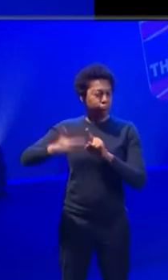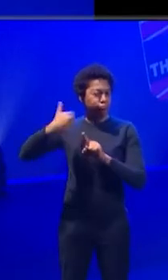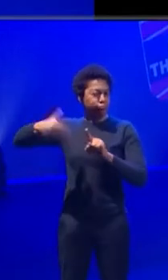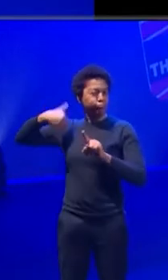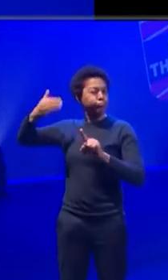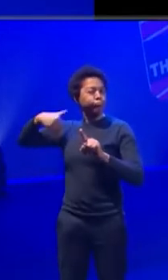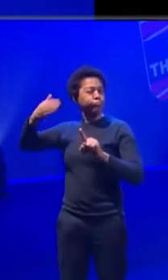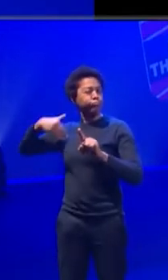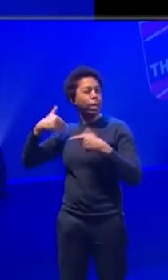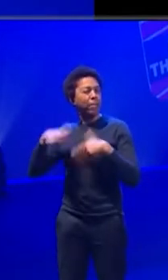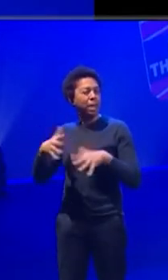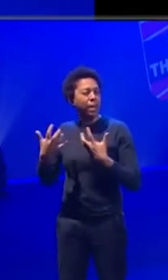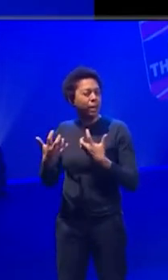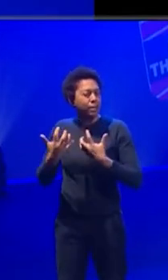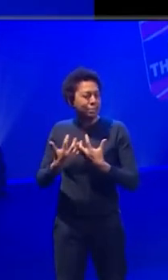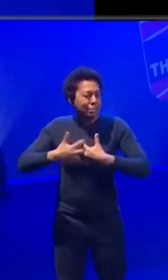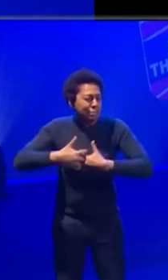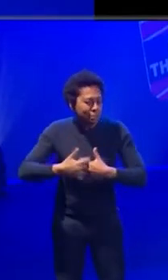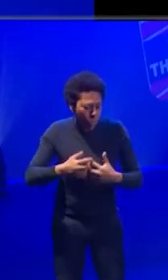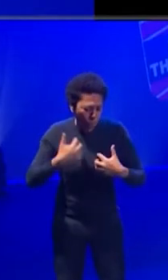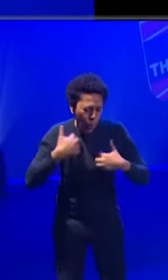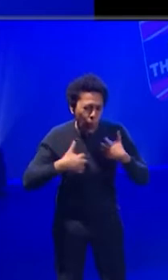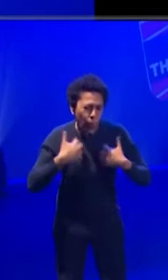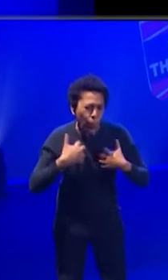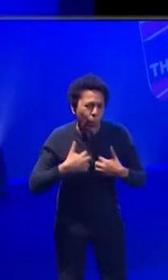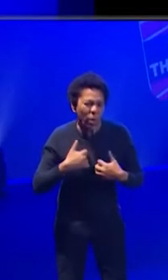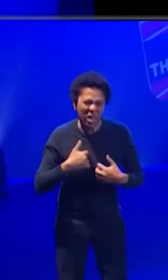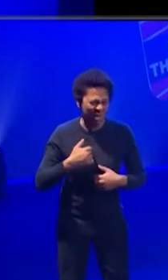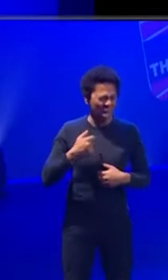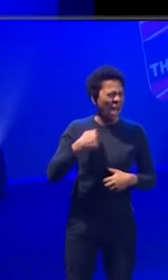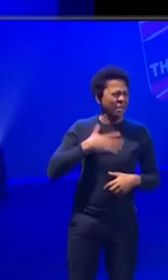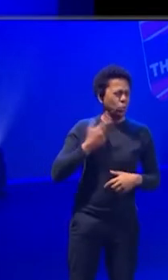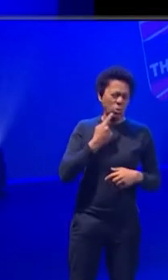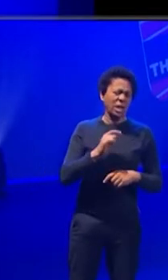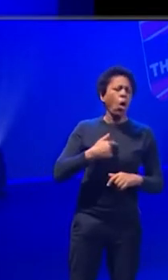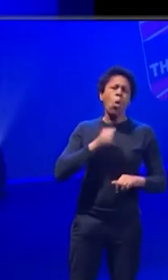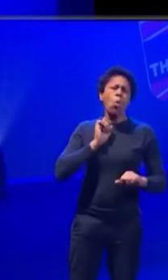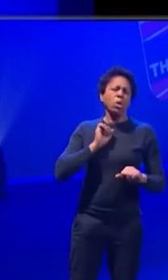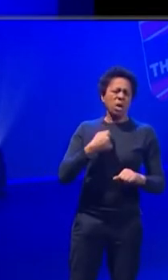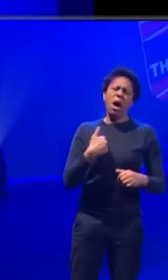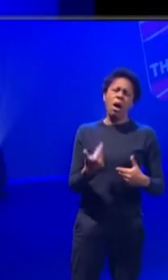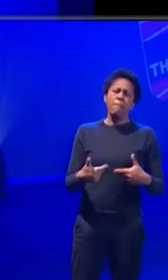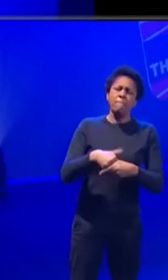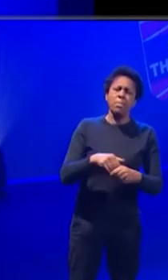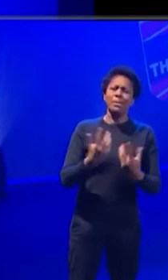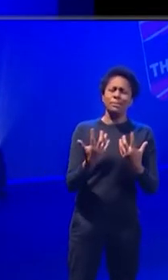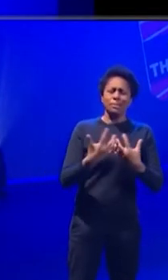for a long time to kind of, to say that I was part of technical theatre because I think I saw myself a little bit more